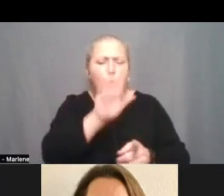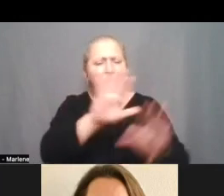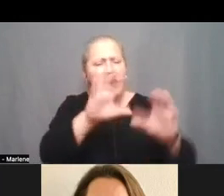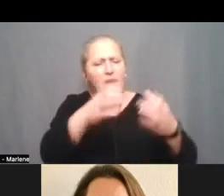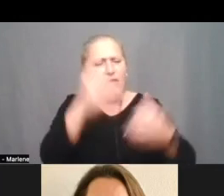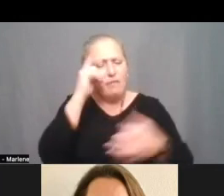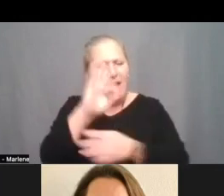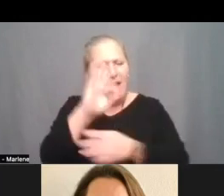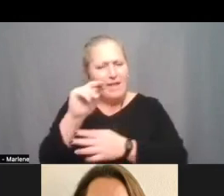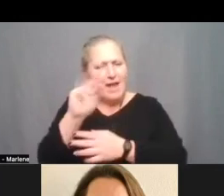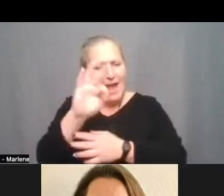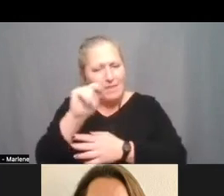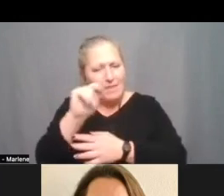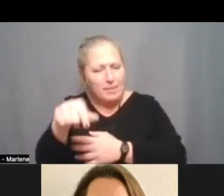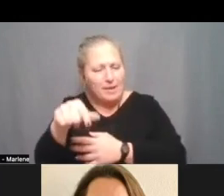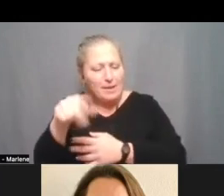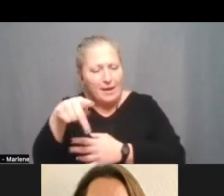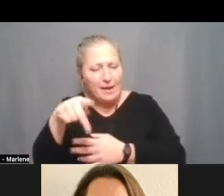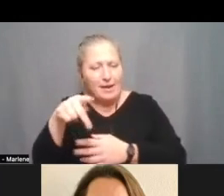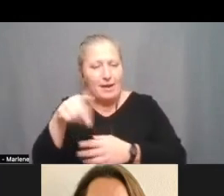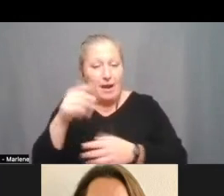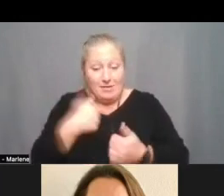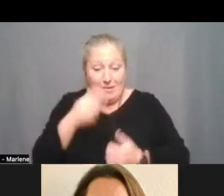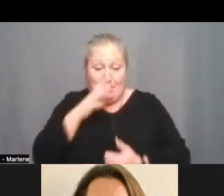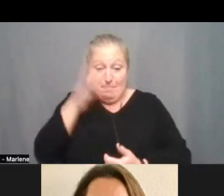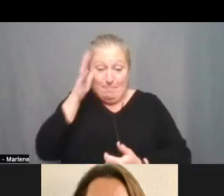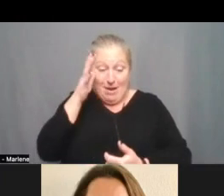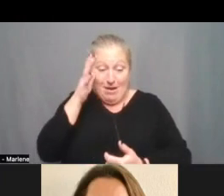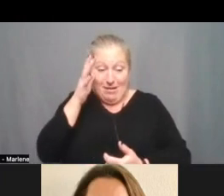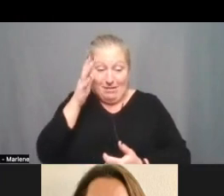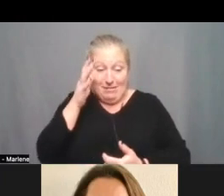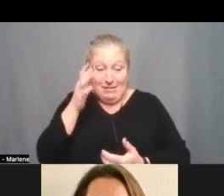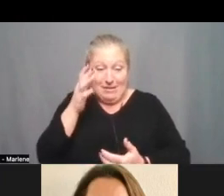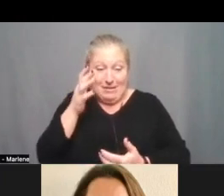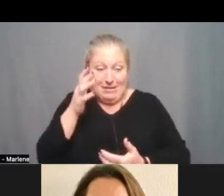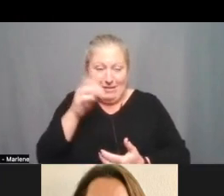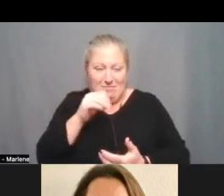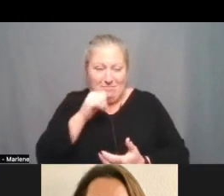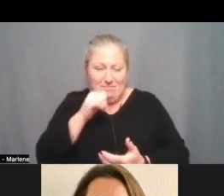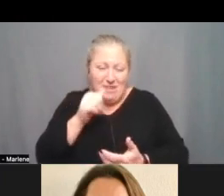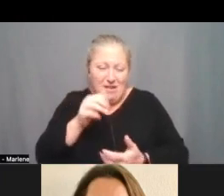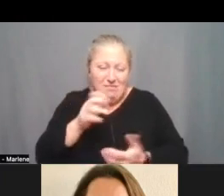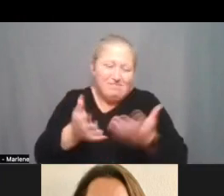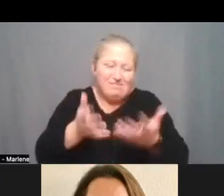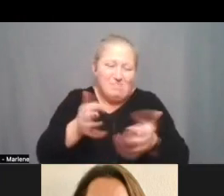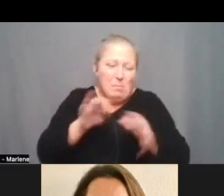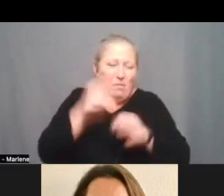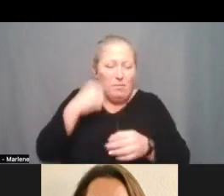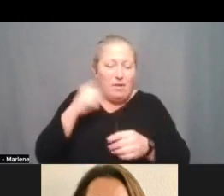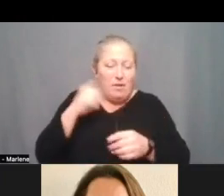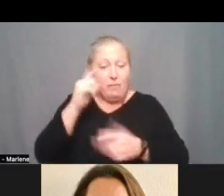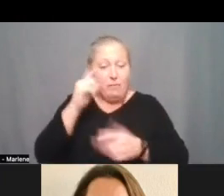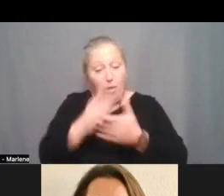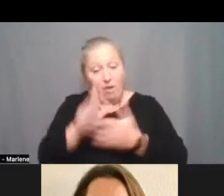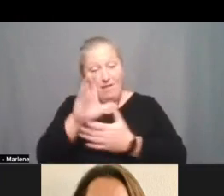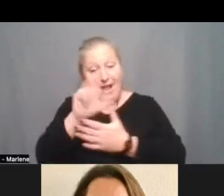so as a parent that kind of doesn't mean a whole lot to me um so i just think that you know since part of our lcap is